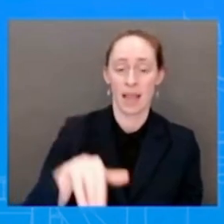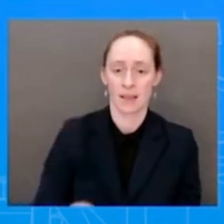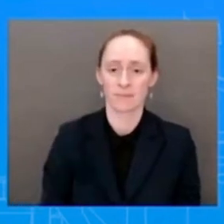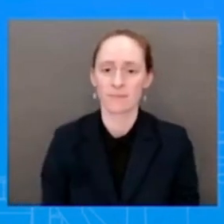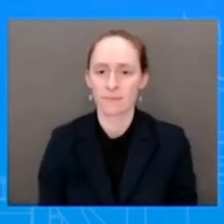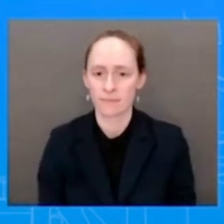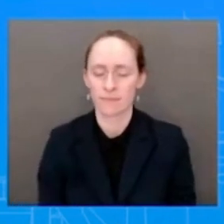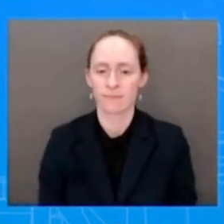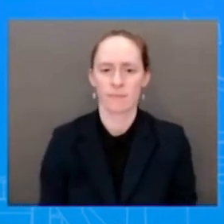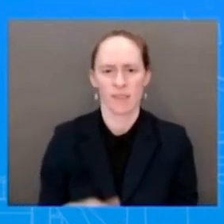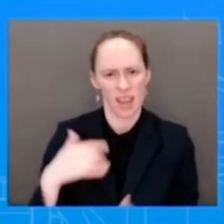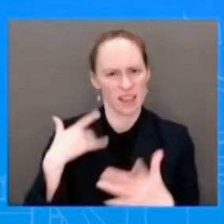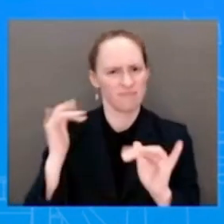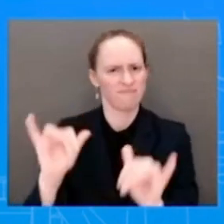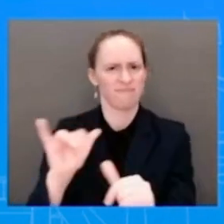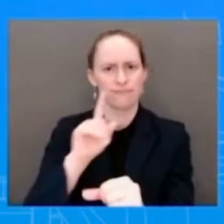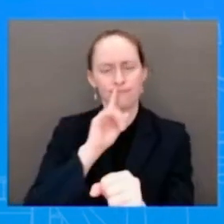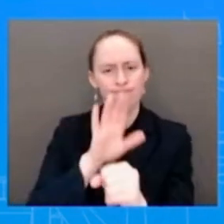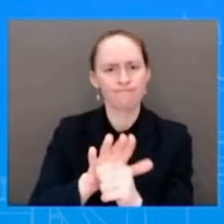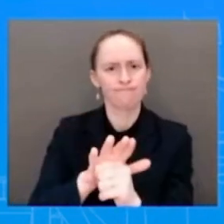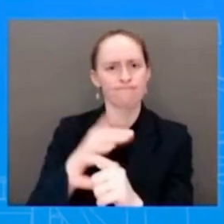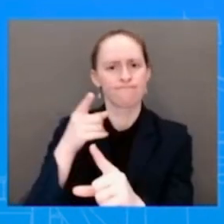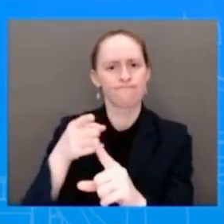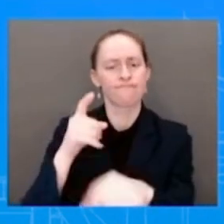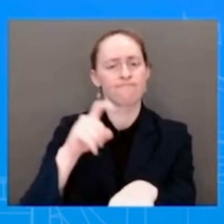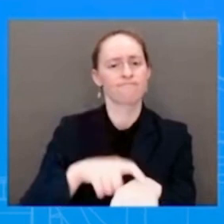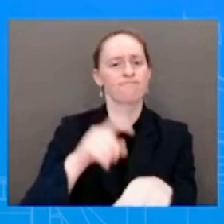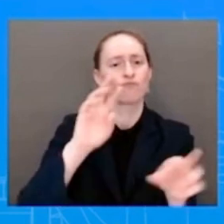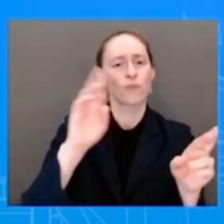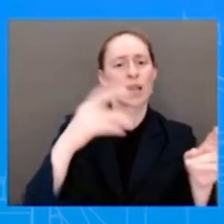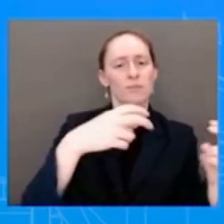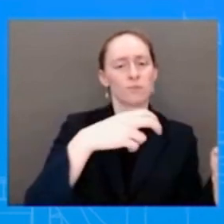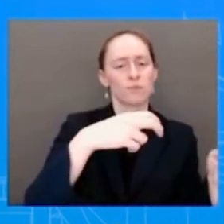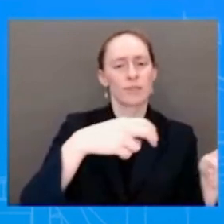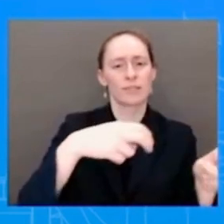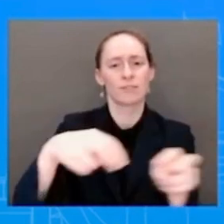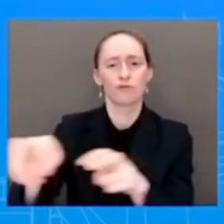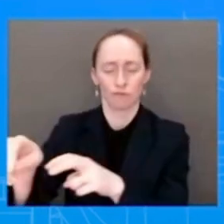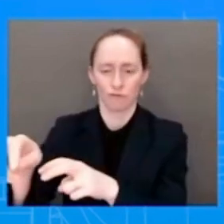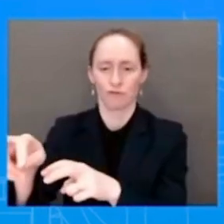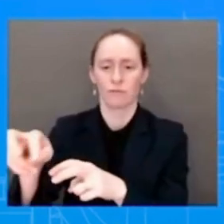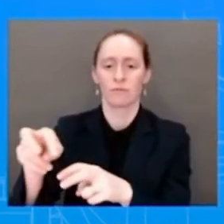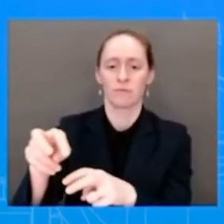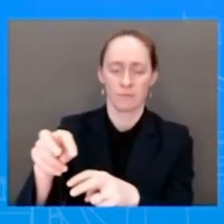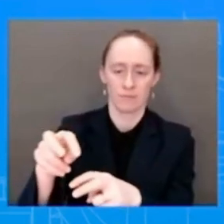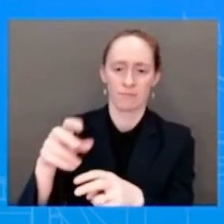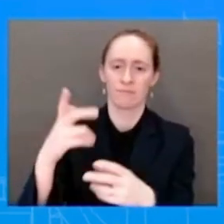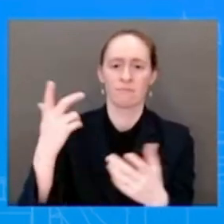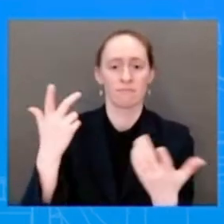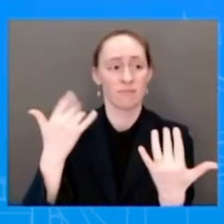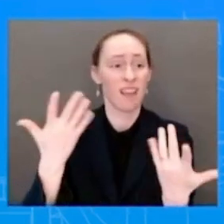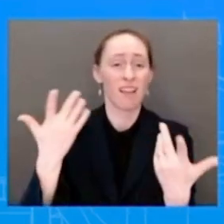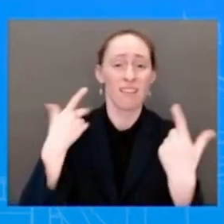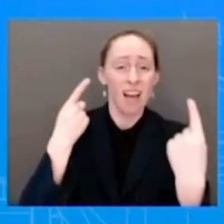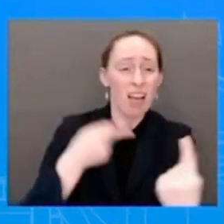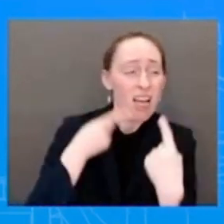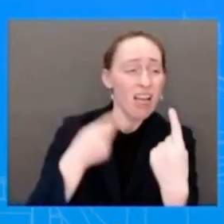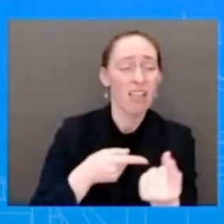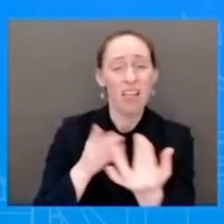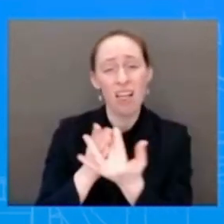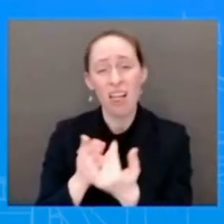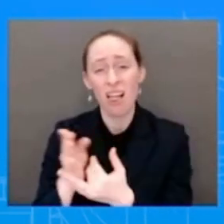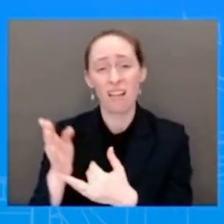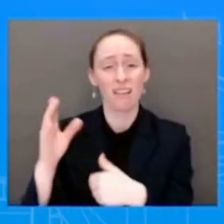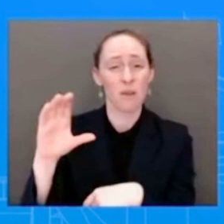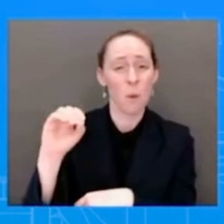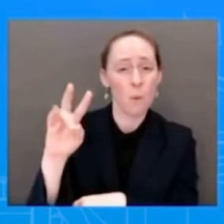does not mean we're done fighting COVID, right, as Dr. Jha is laying out how we're going to move forward. We are working and